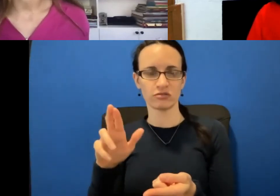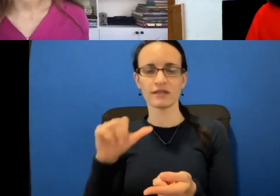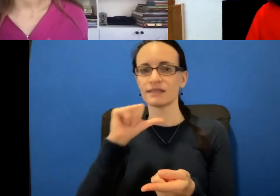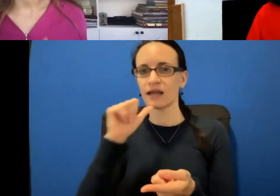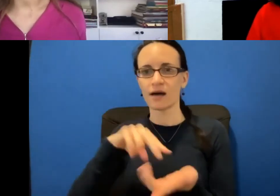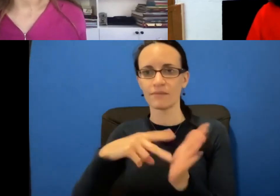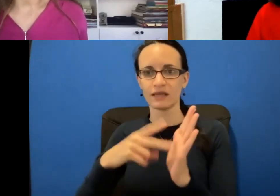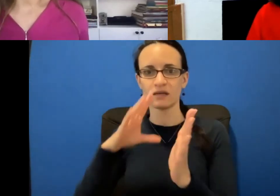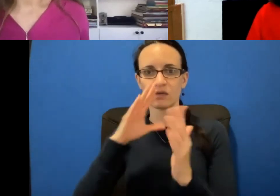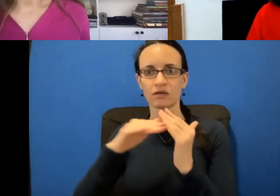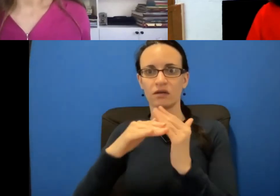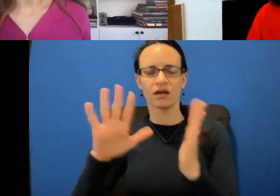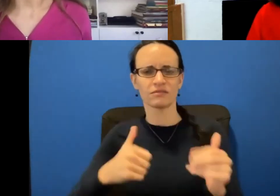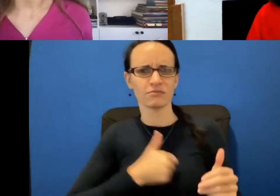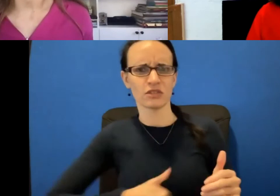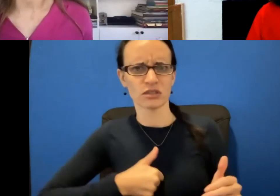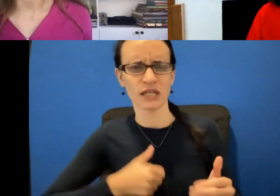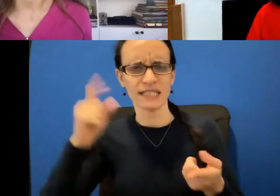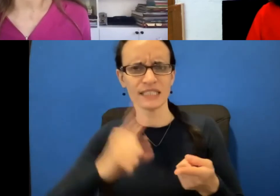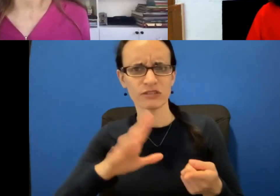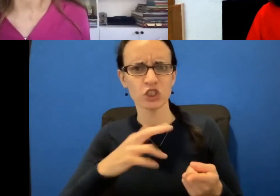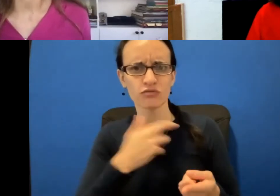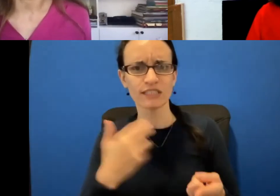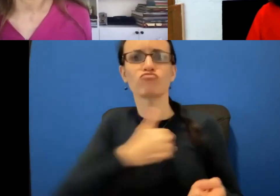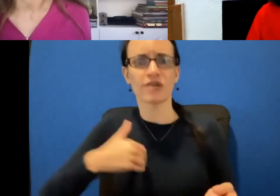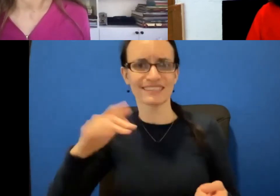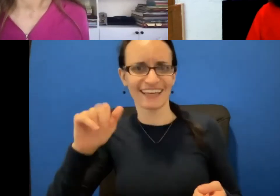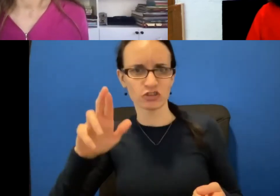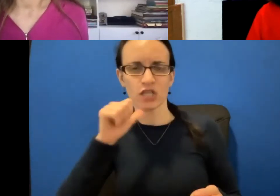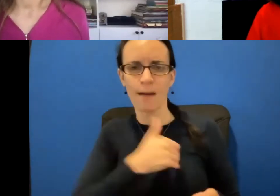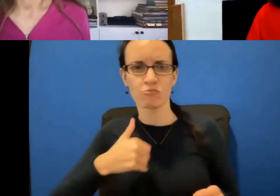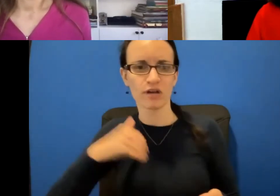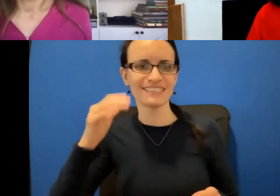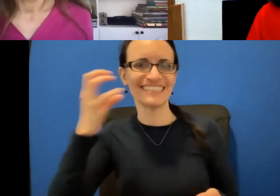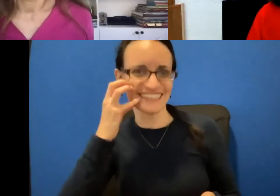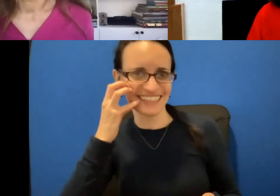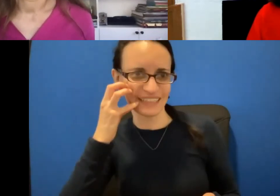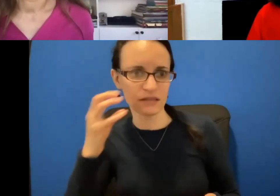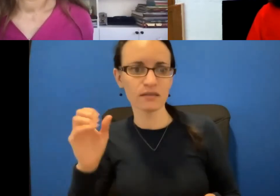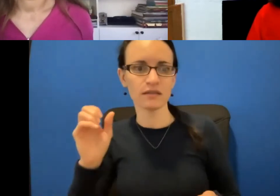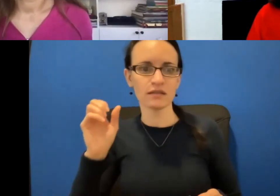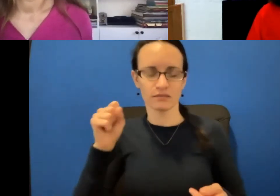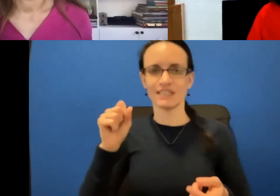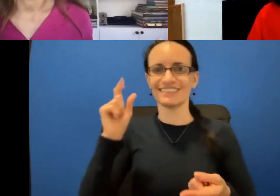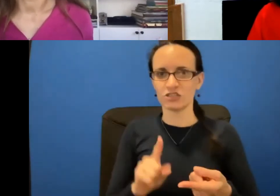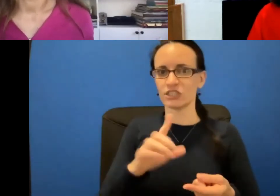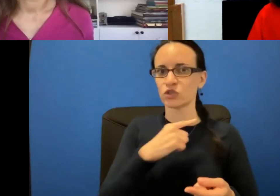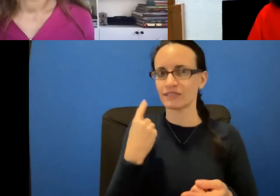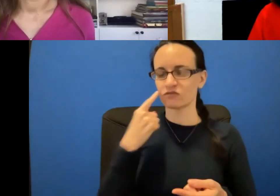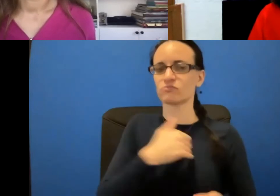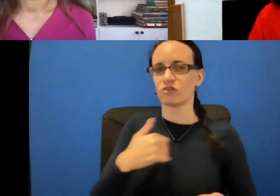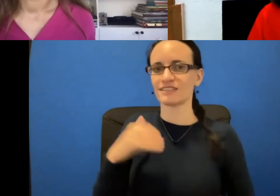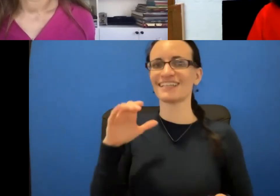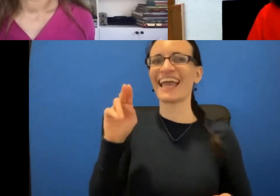or decrease your risk of breast cancer, of breast density, decrease your risk of breast cancer. Correct. Correct.